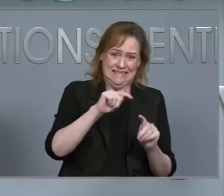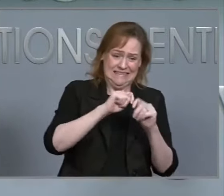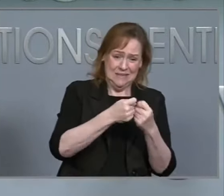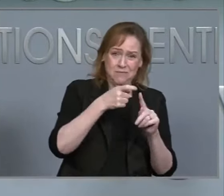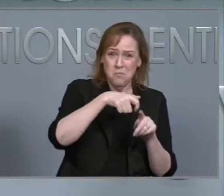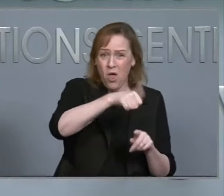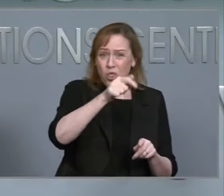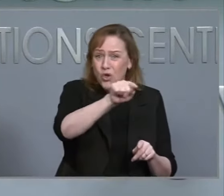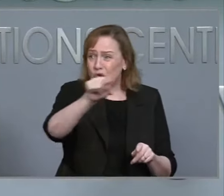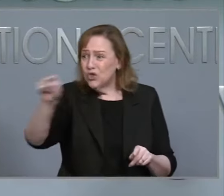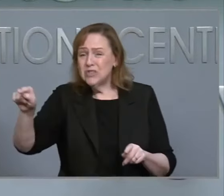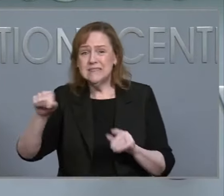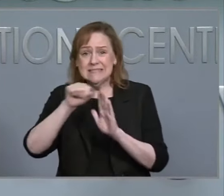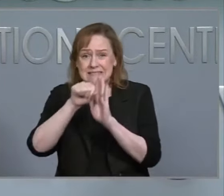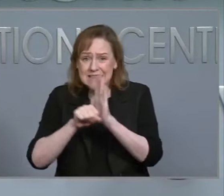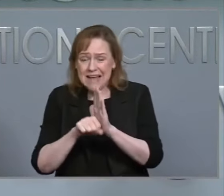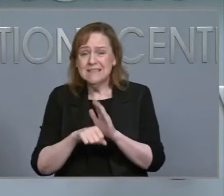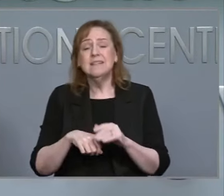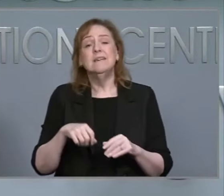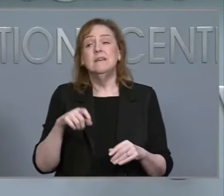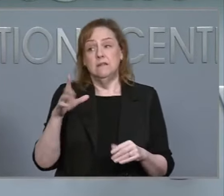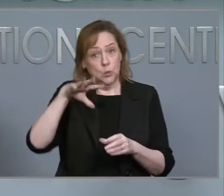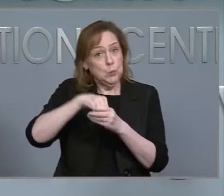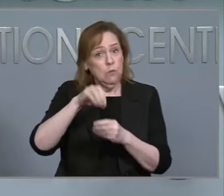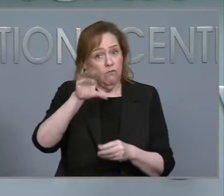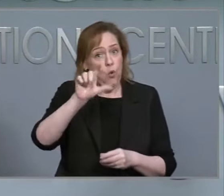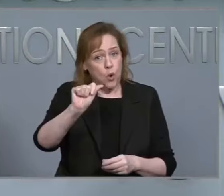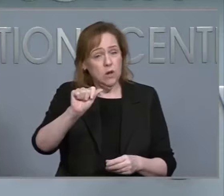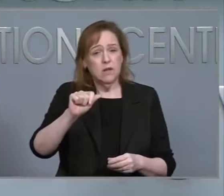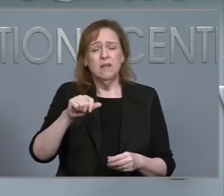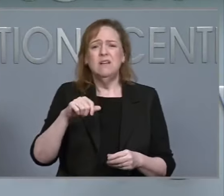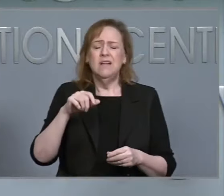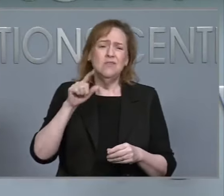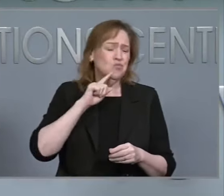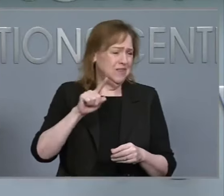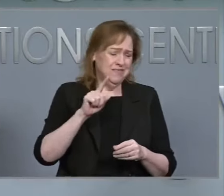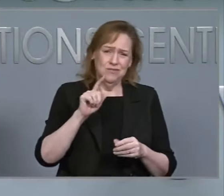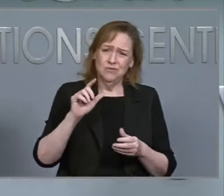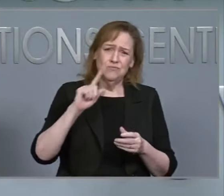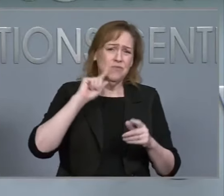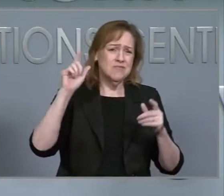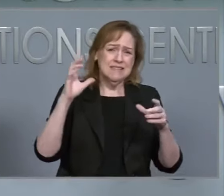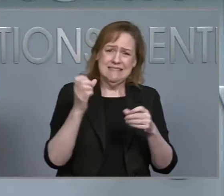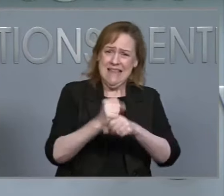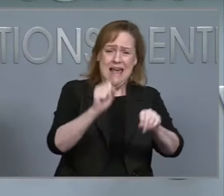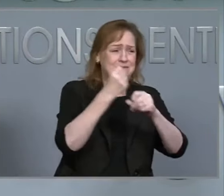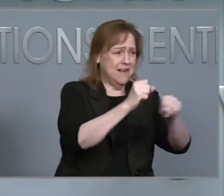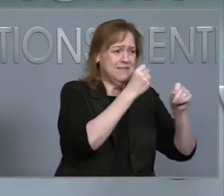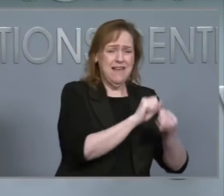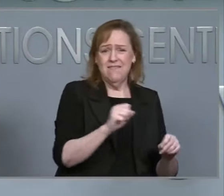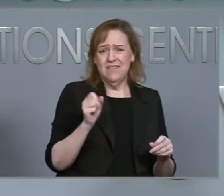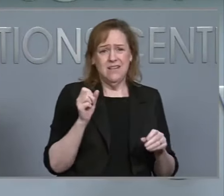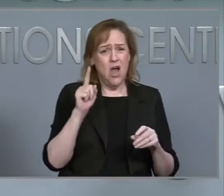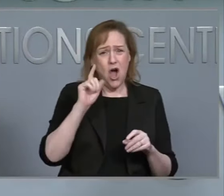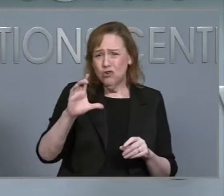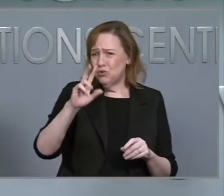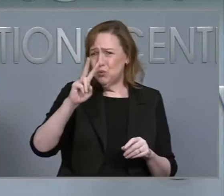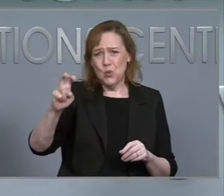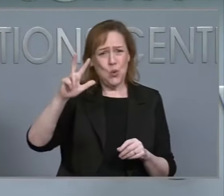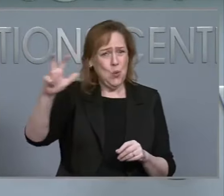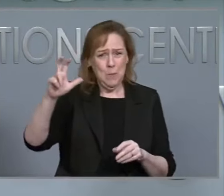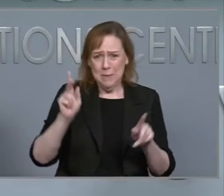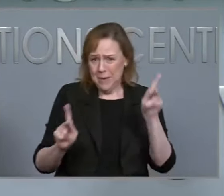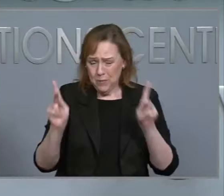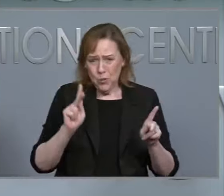of people, including more than 100 rescued by the North Carolina National Guard. Nearly 464